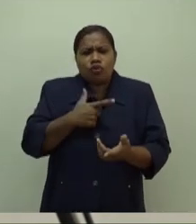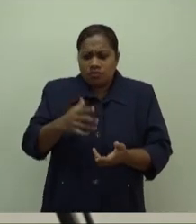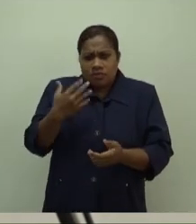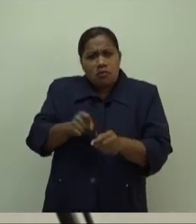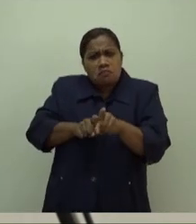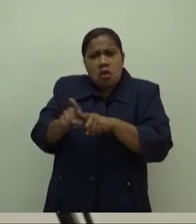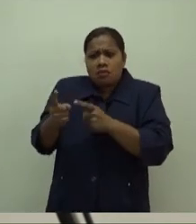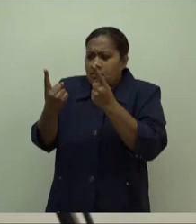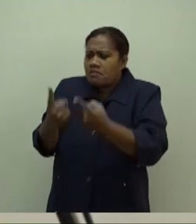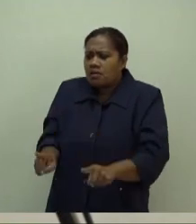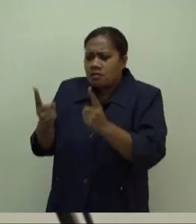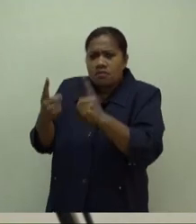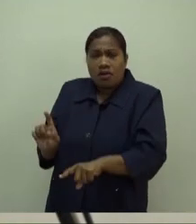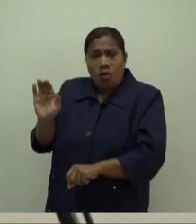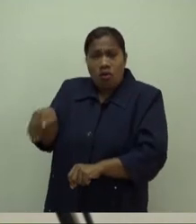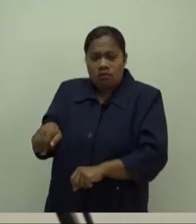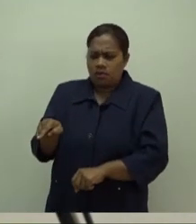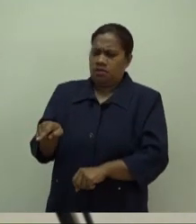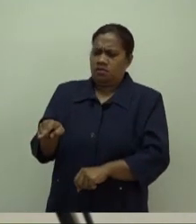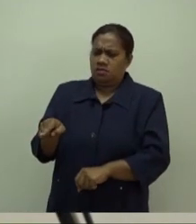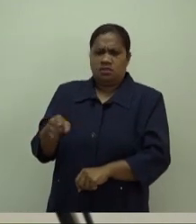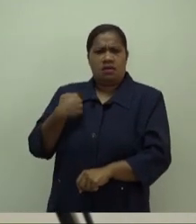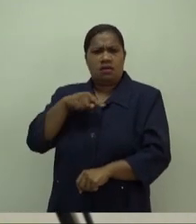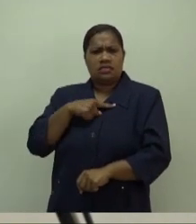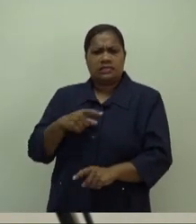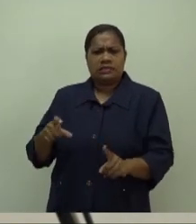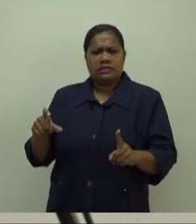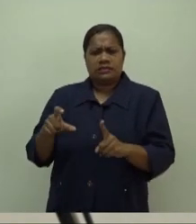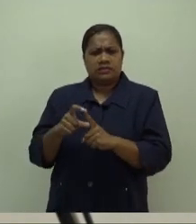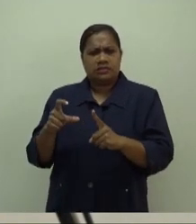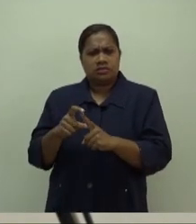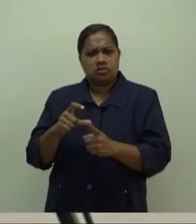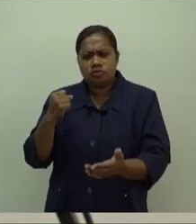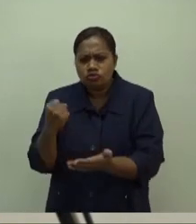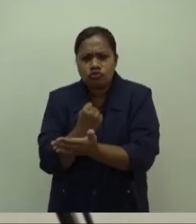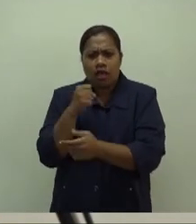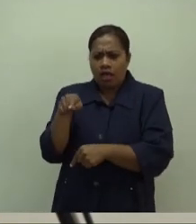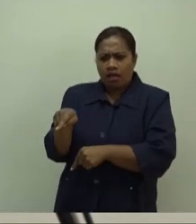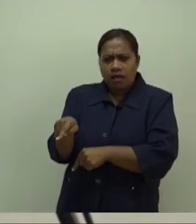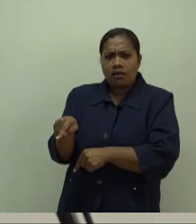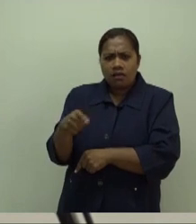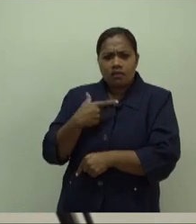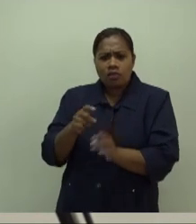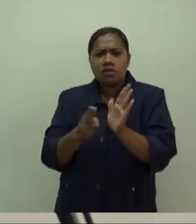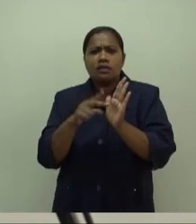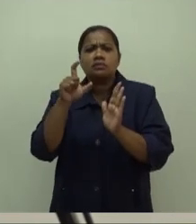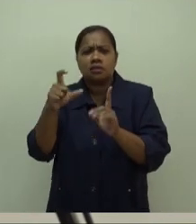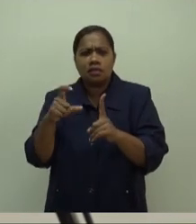become very difficult for us to be sure towards the extent to which NCDs contributed to the death